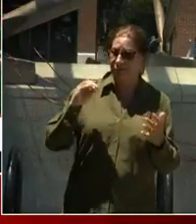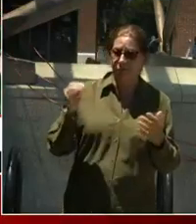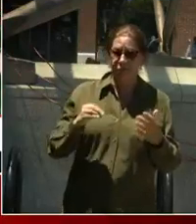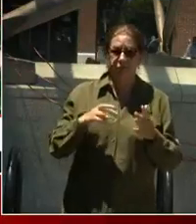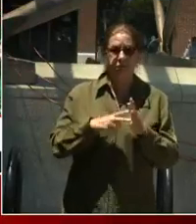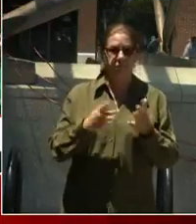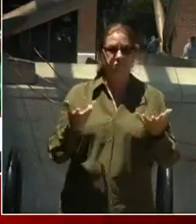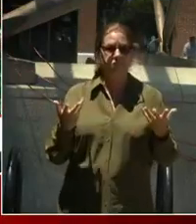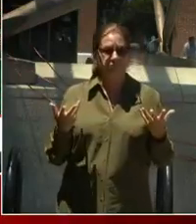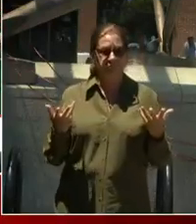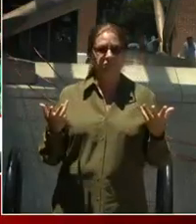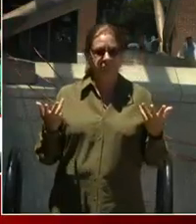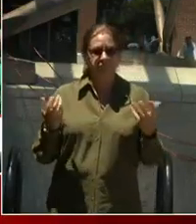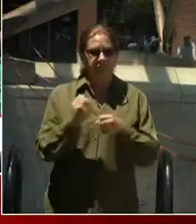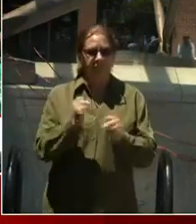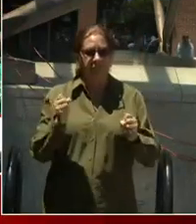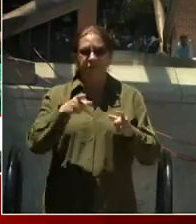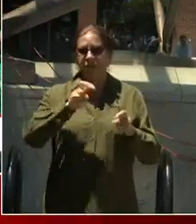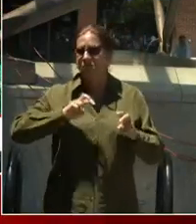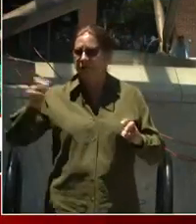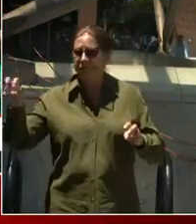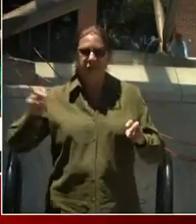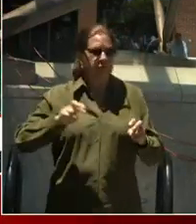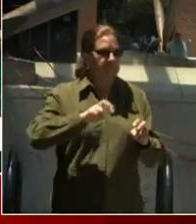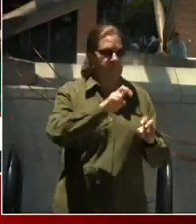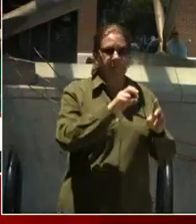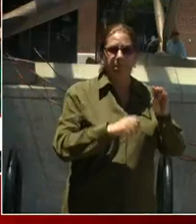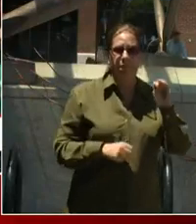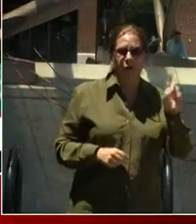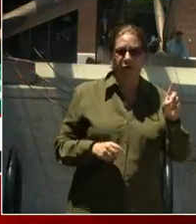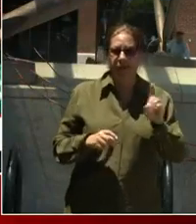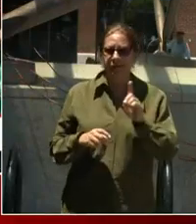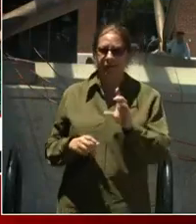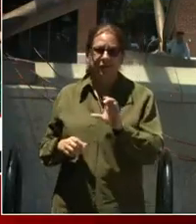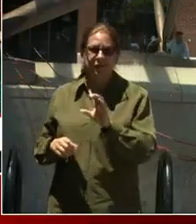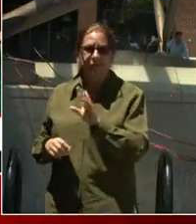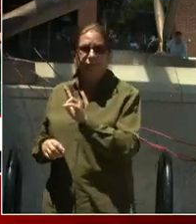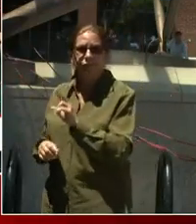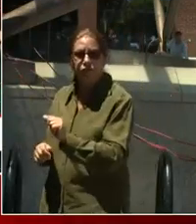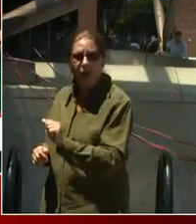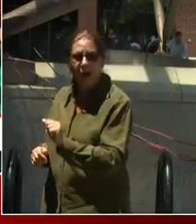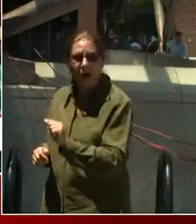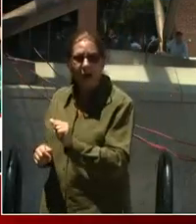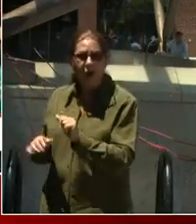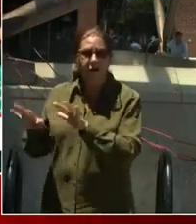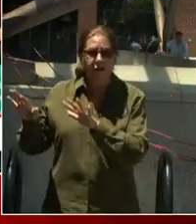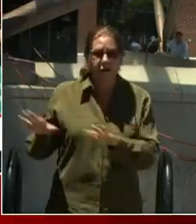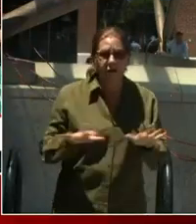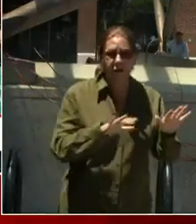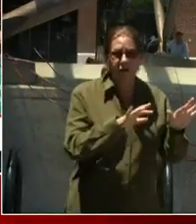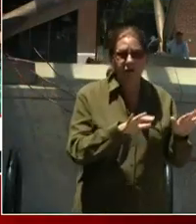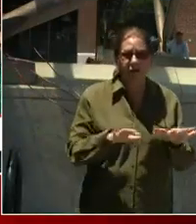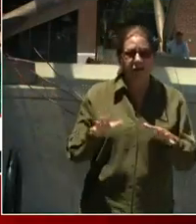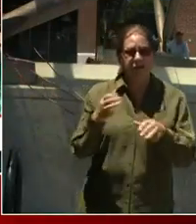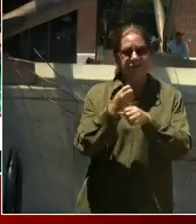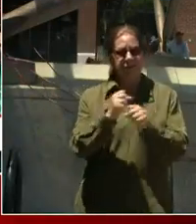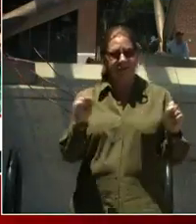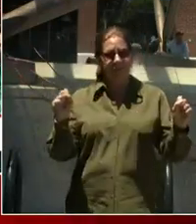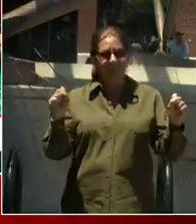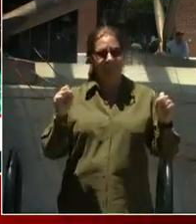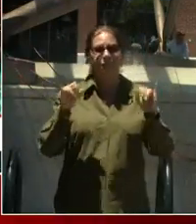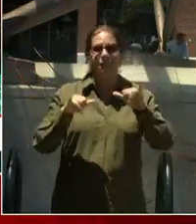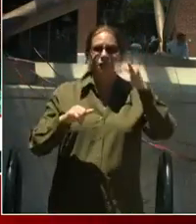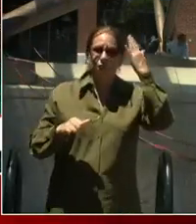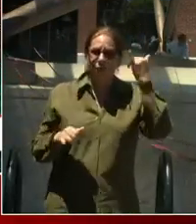this region, when you travel to D.C., there's so much that you can experience and experience safely. That's why